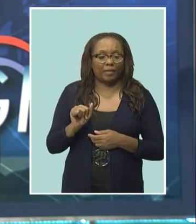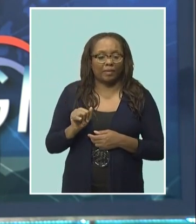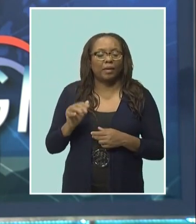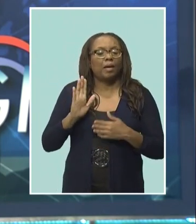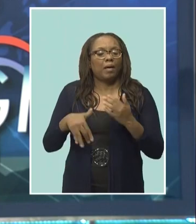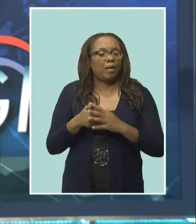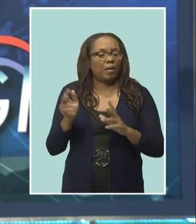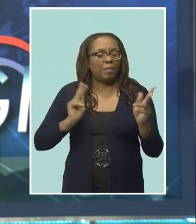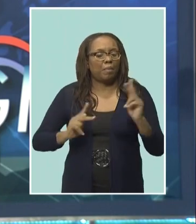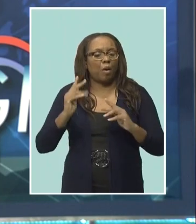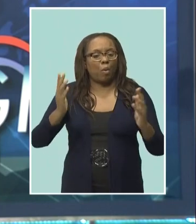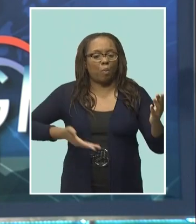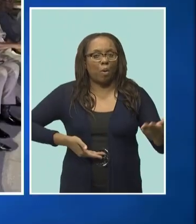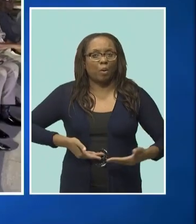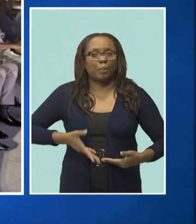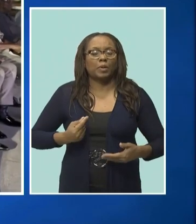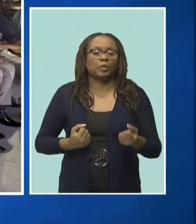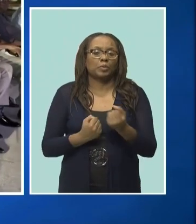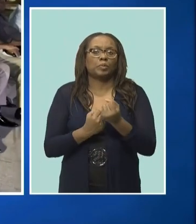the initiative.